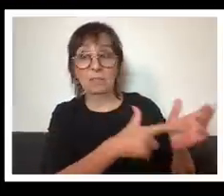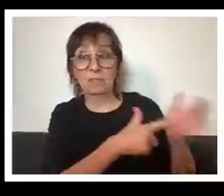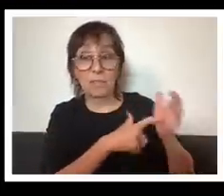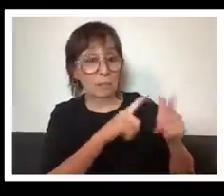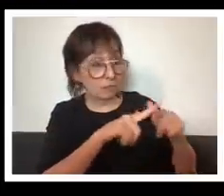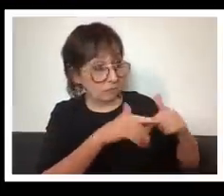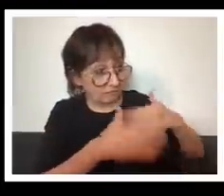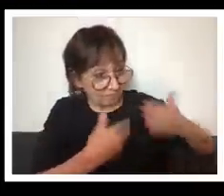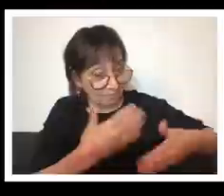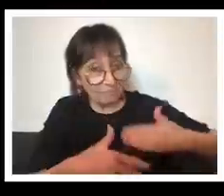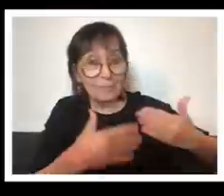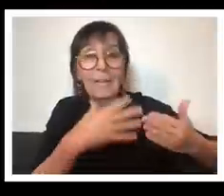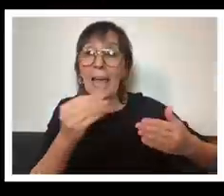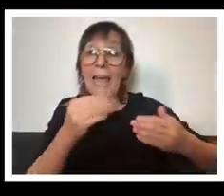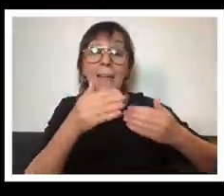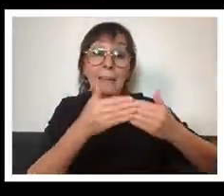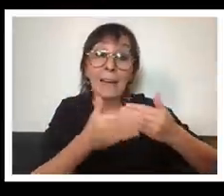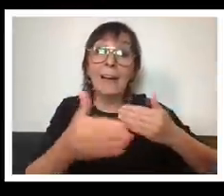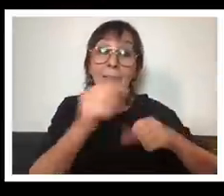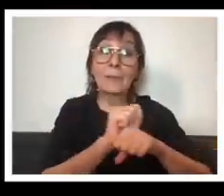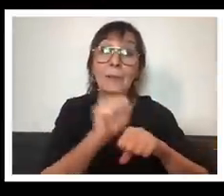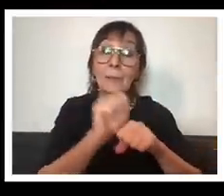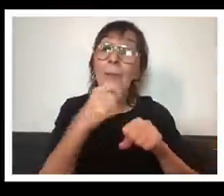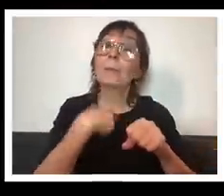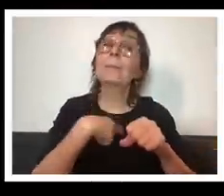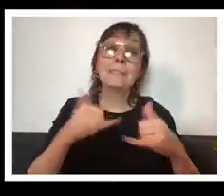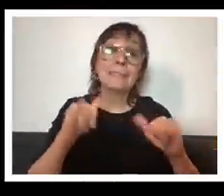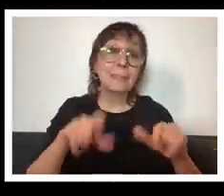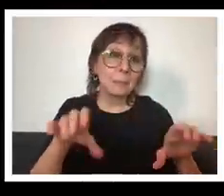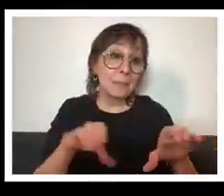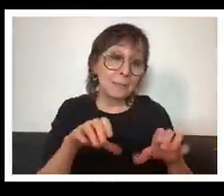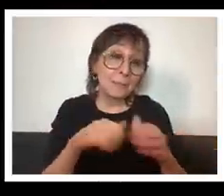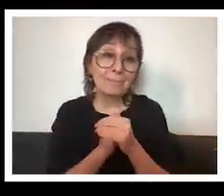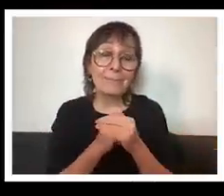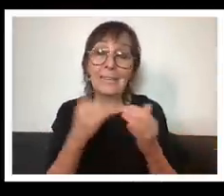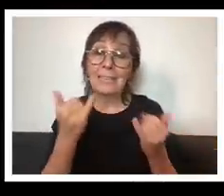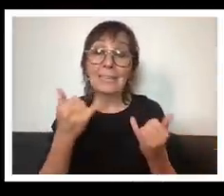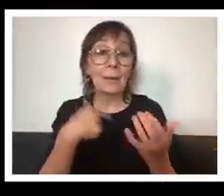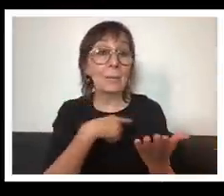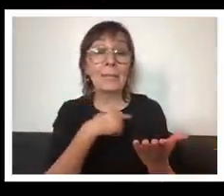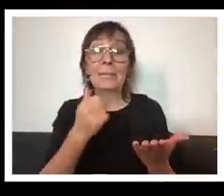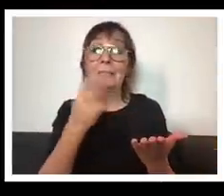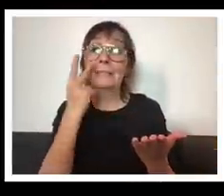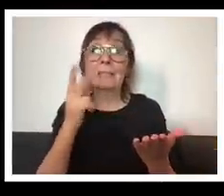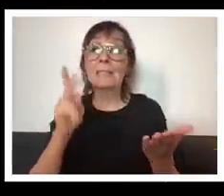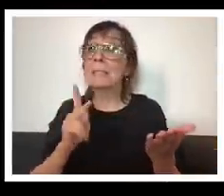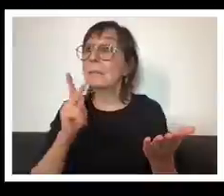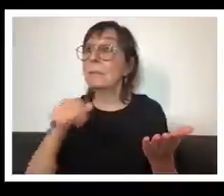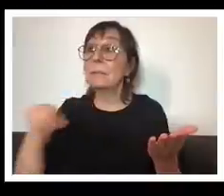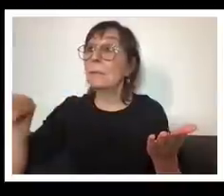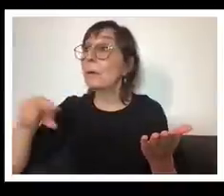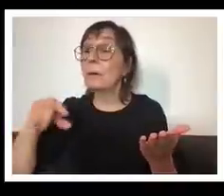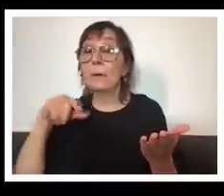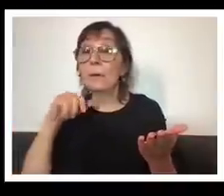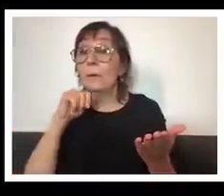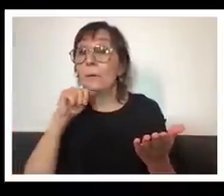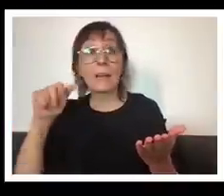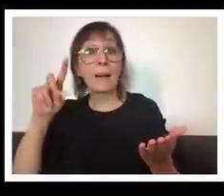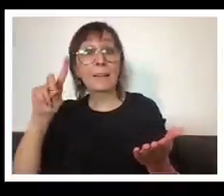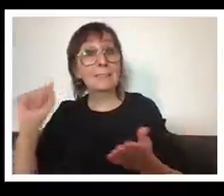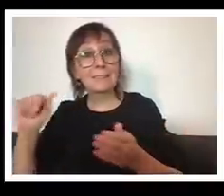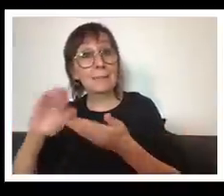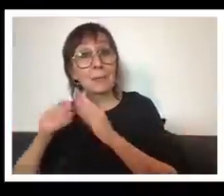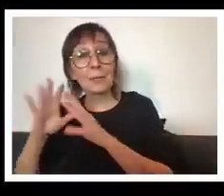to see how uh people not in the disability community were educated